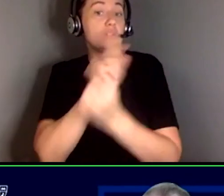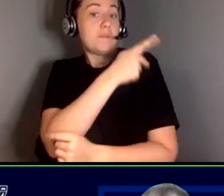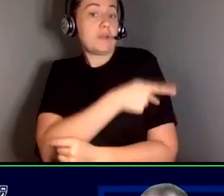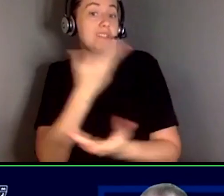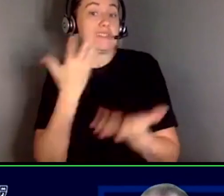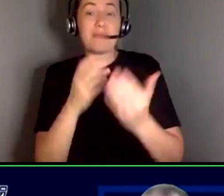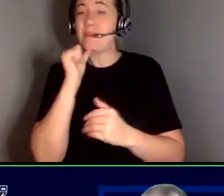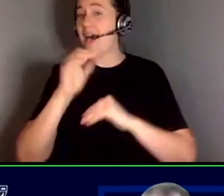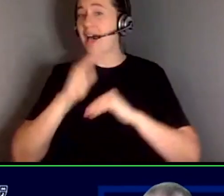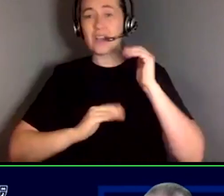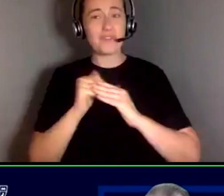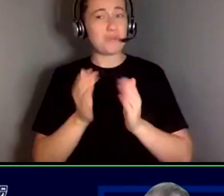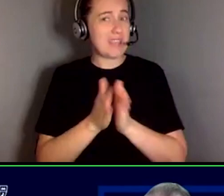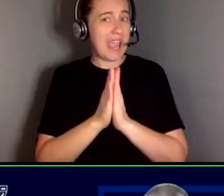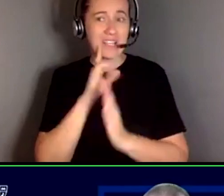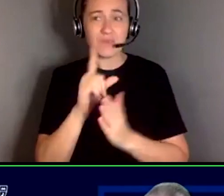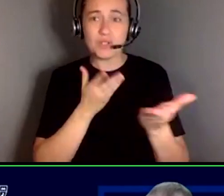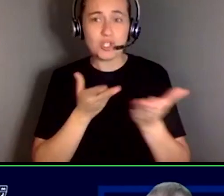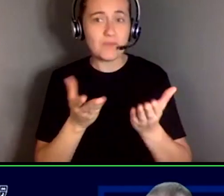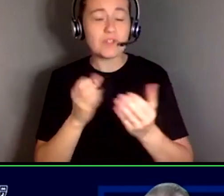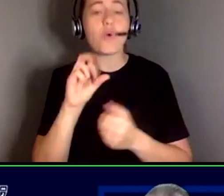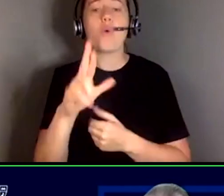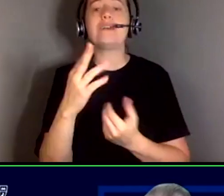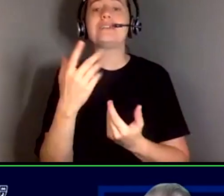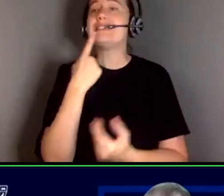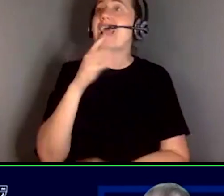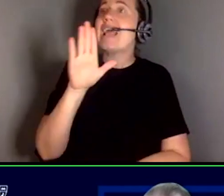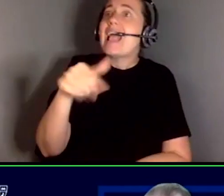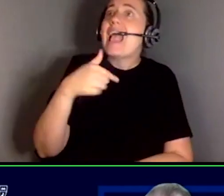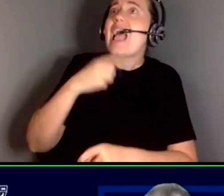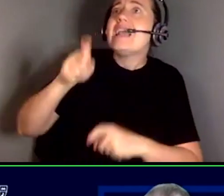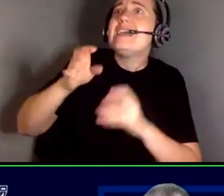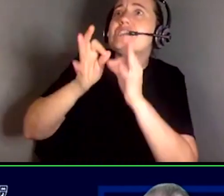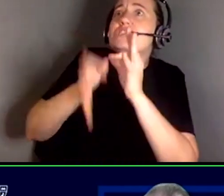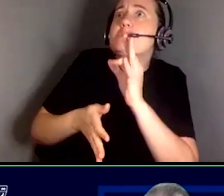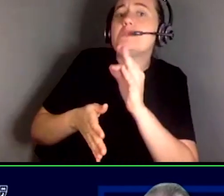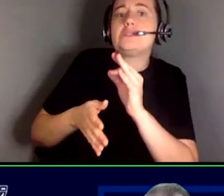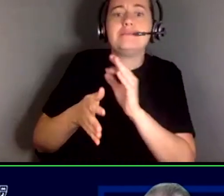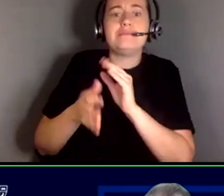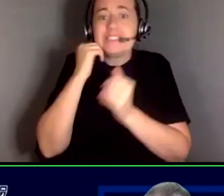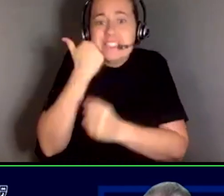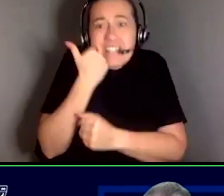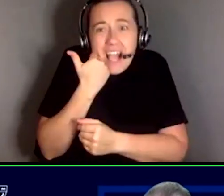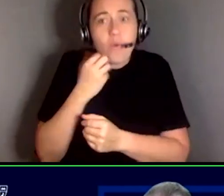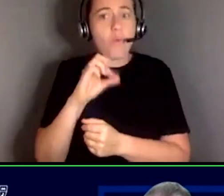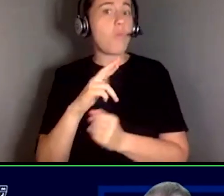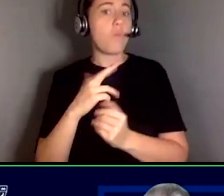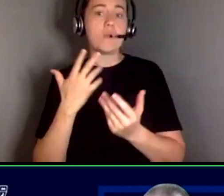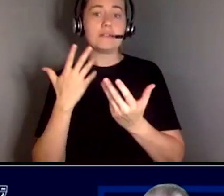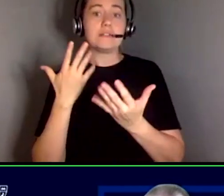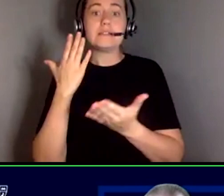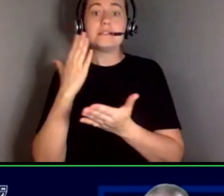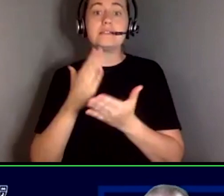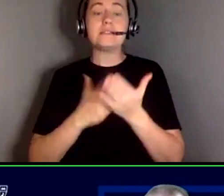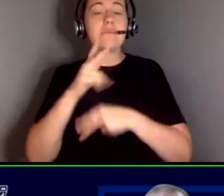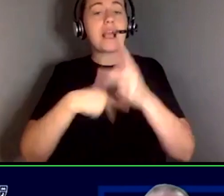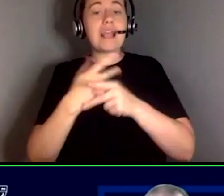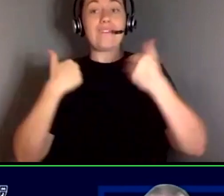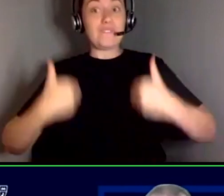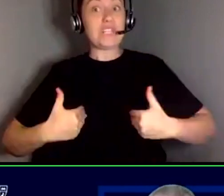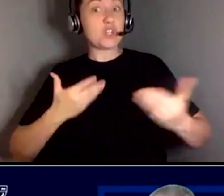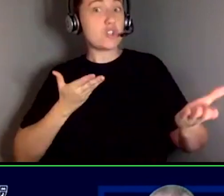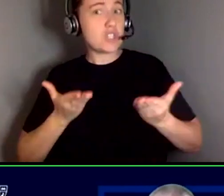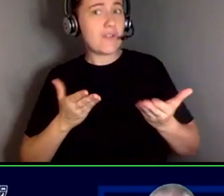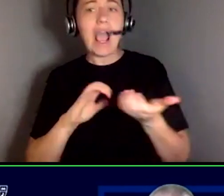or to say that they need interpretation or that they need um you know some type of physical services how how does one